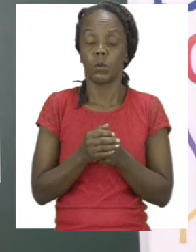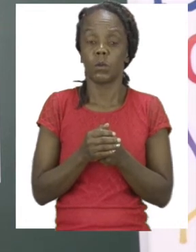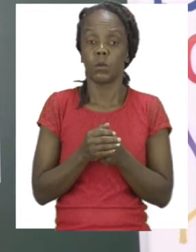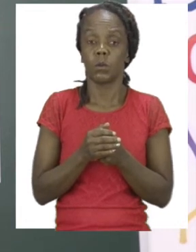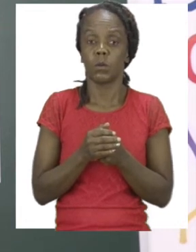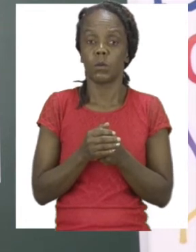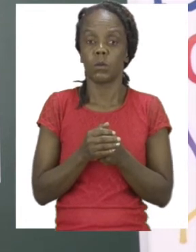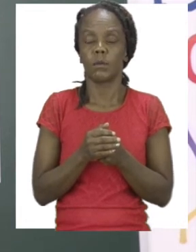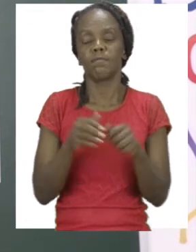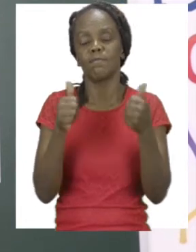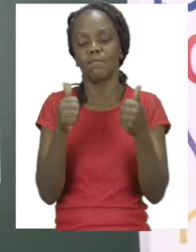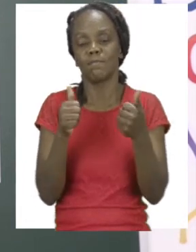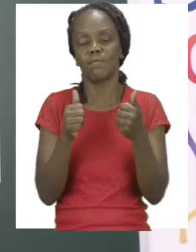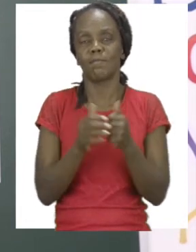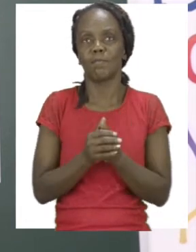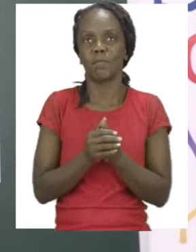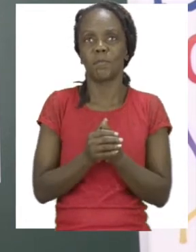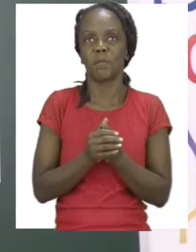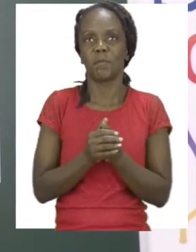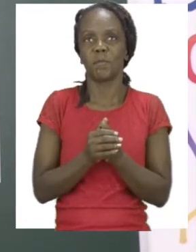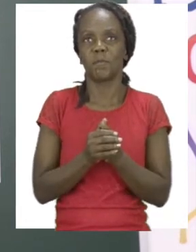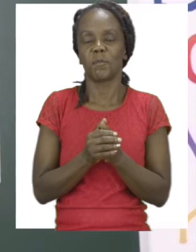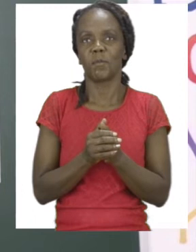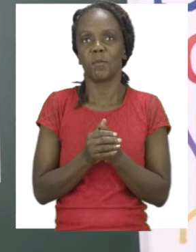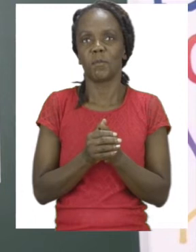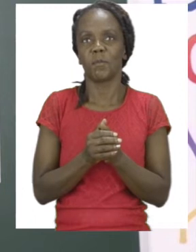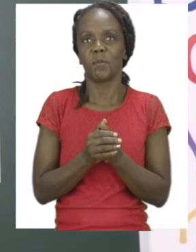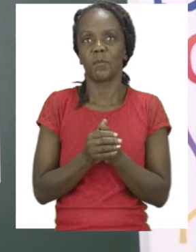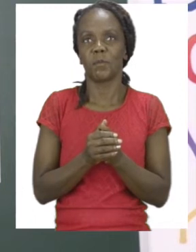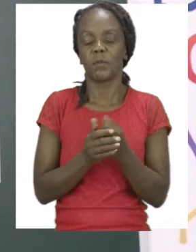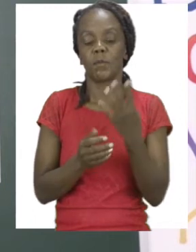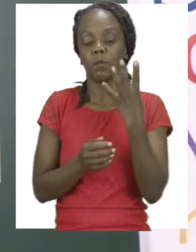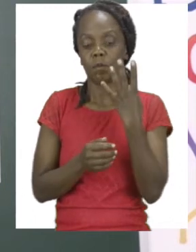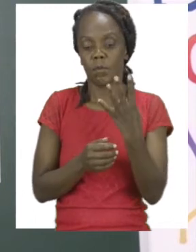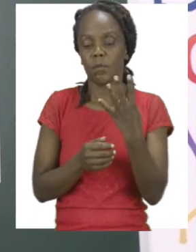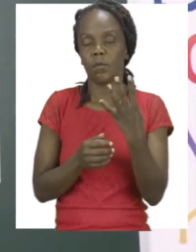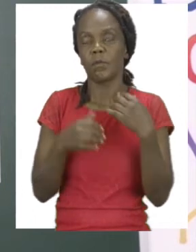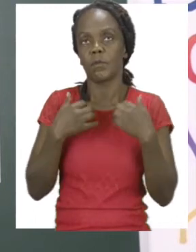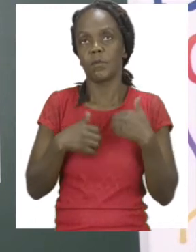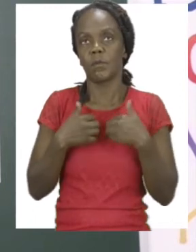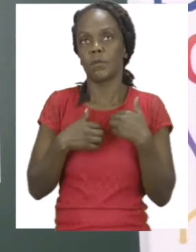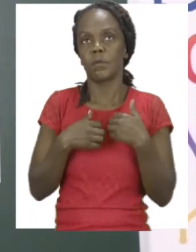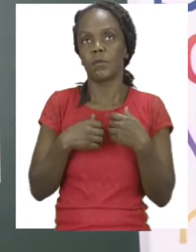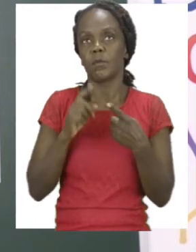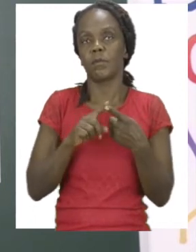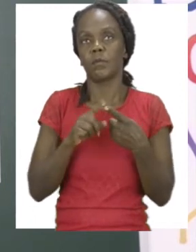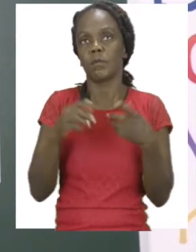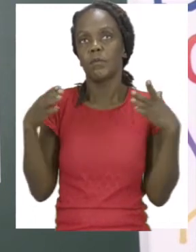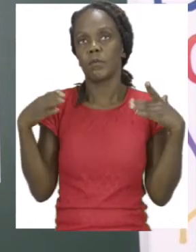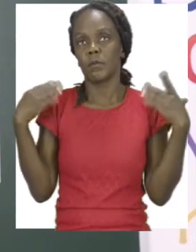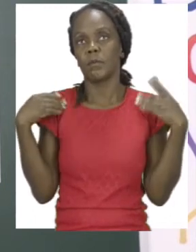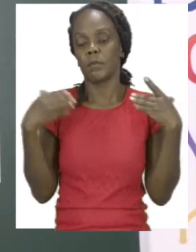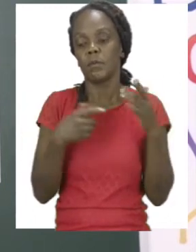Very good. So we have done the four emotions. We have done happy. Show me